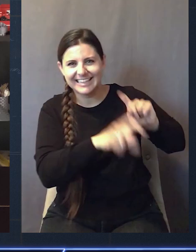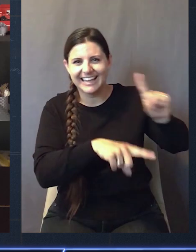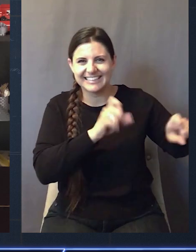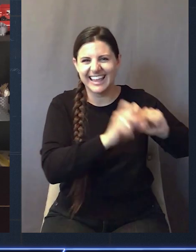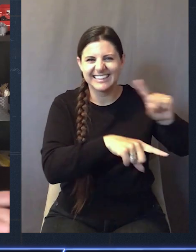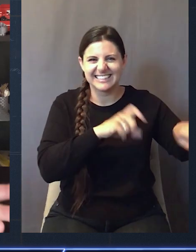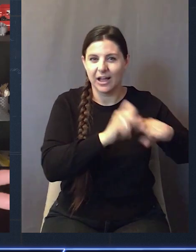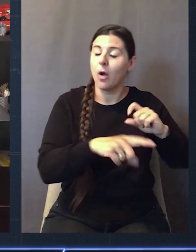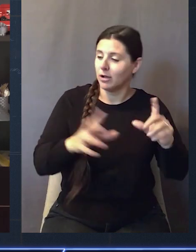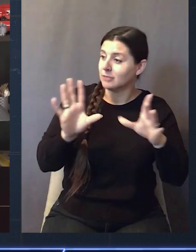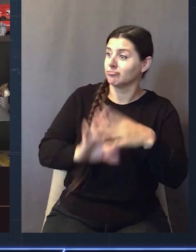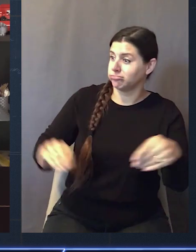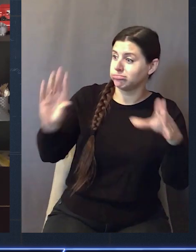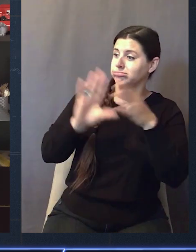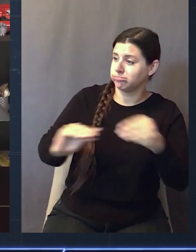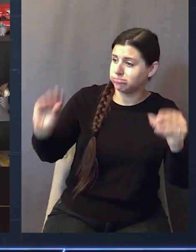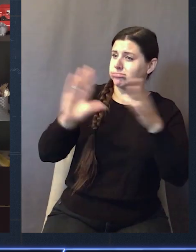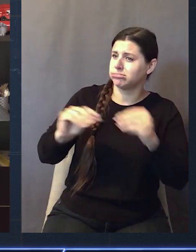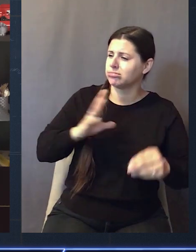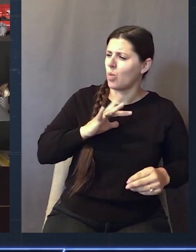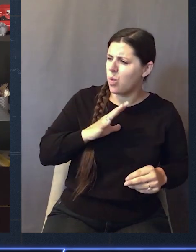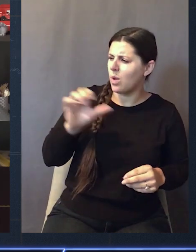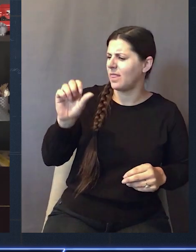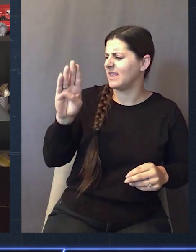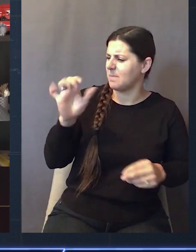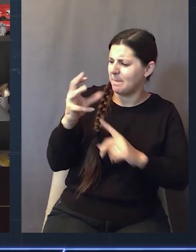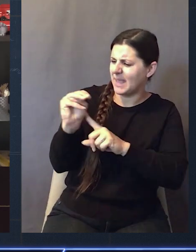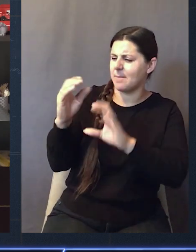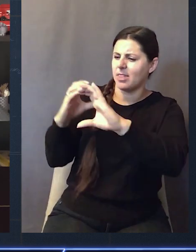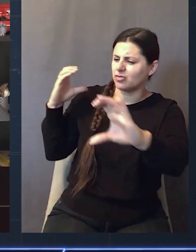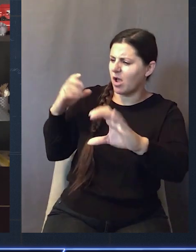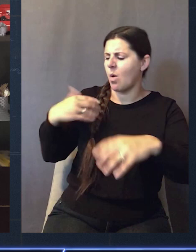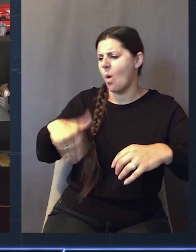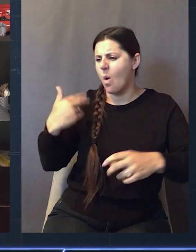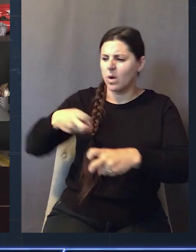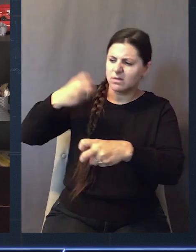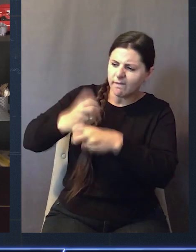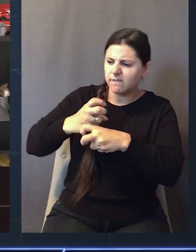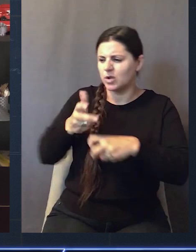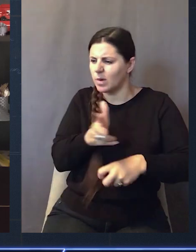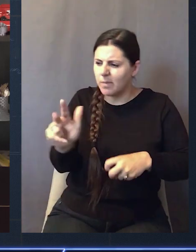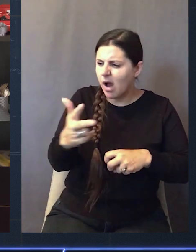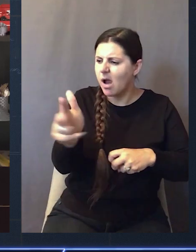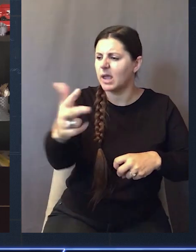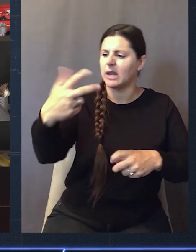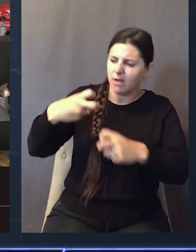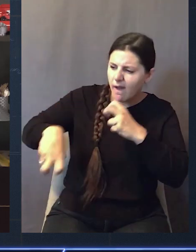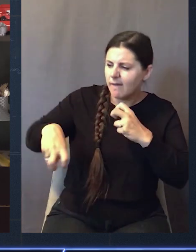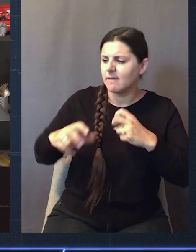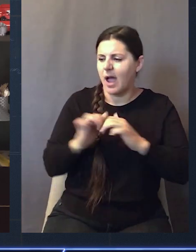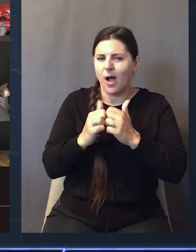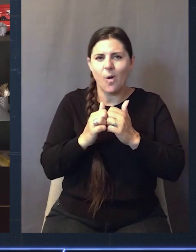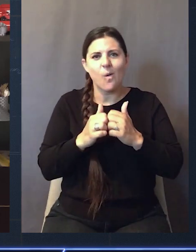I guess no one ever asks truck drivers about their payloads because he started telling me all about this really cool steel beam. And he told me